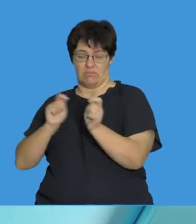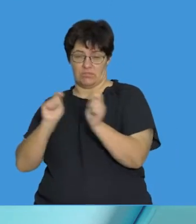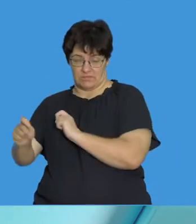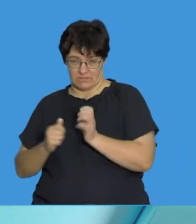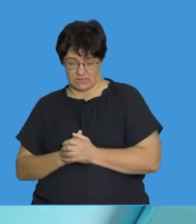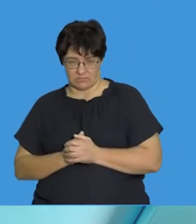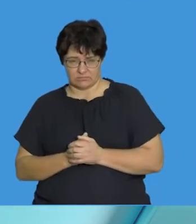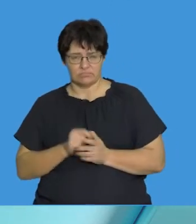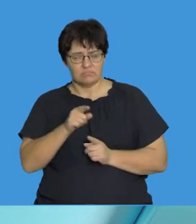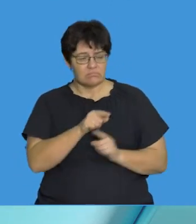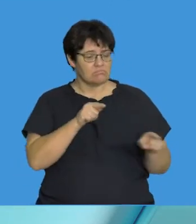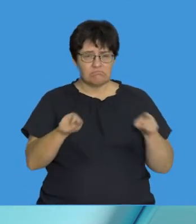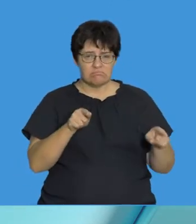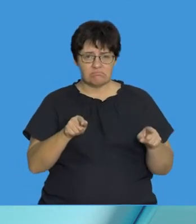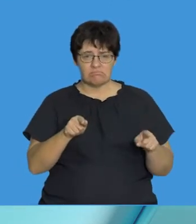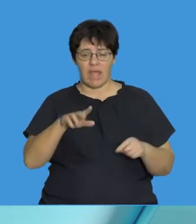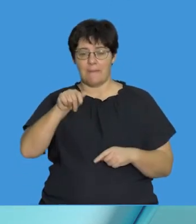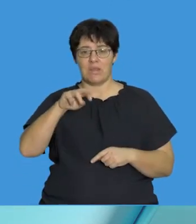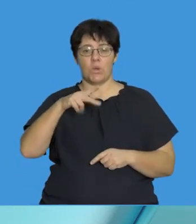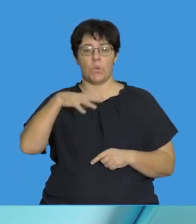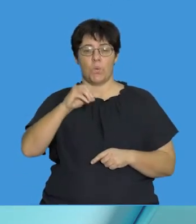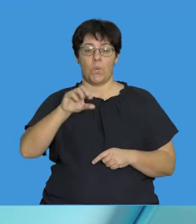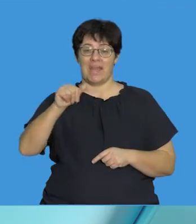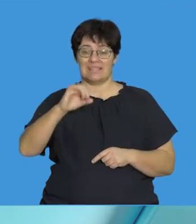of these mutations have on the amino acid sequence.